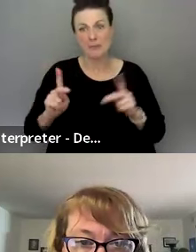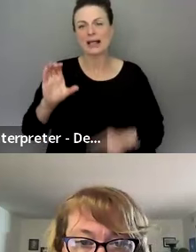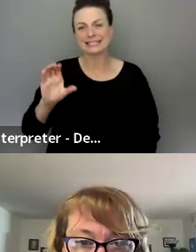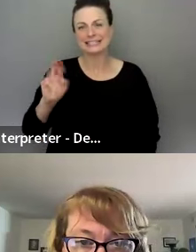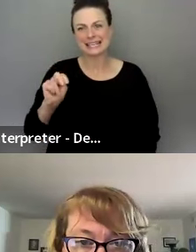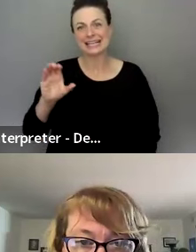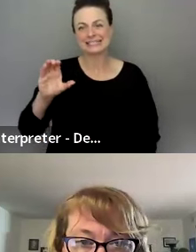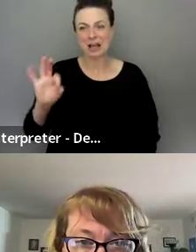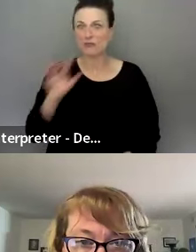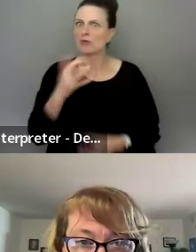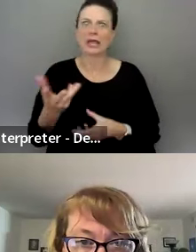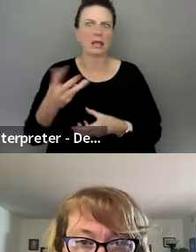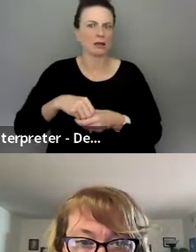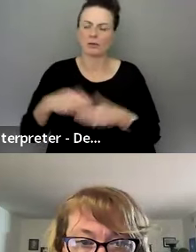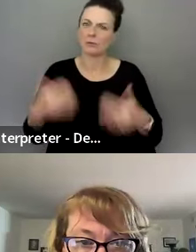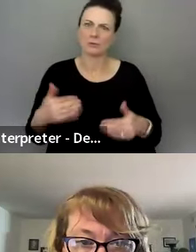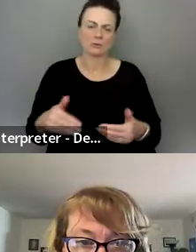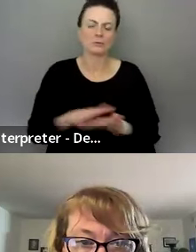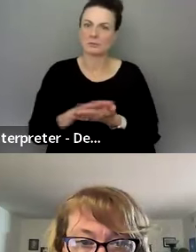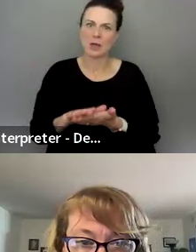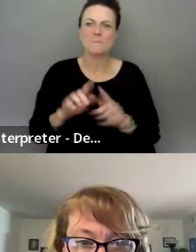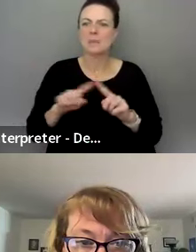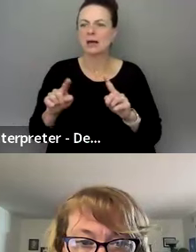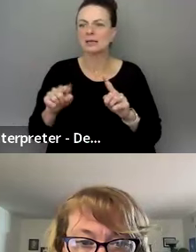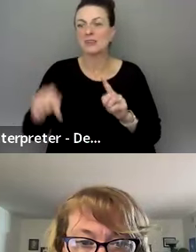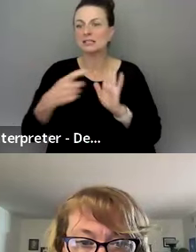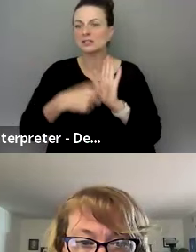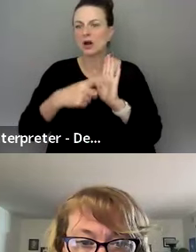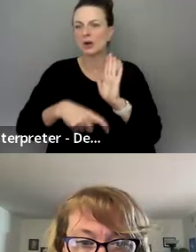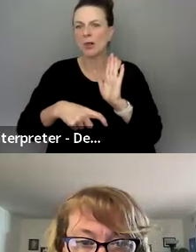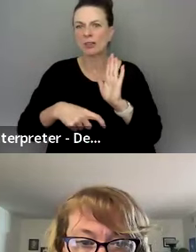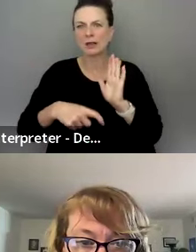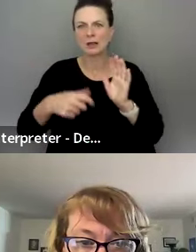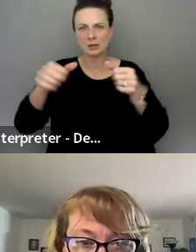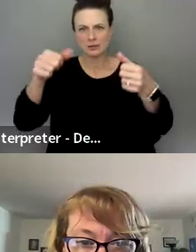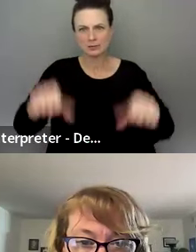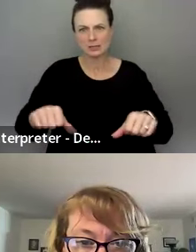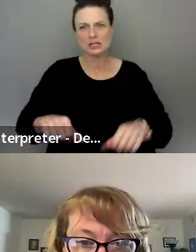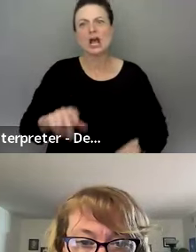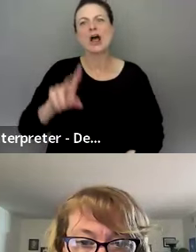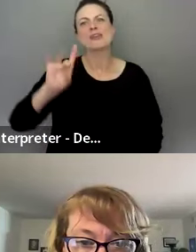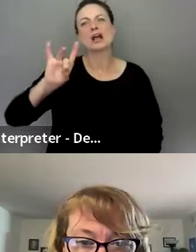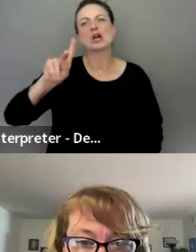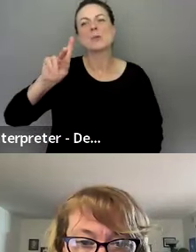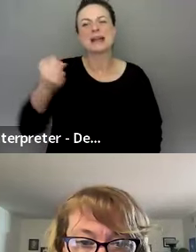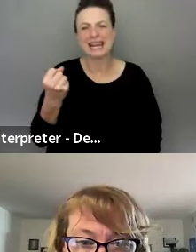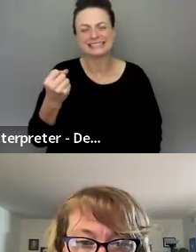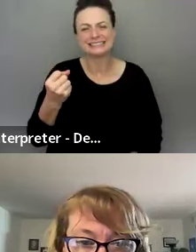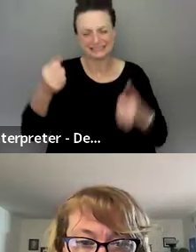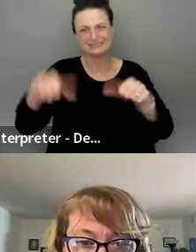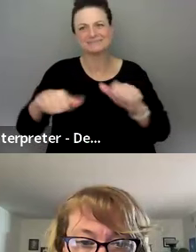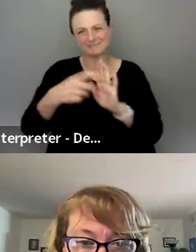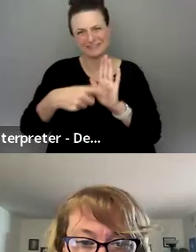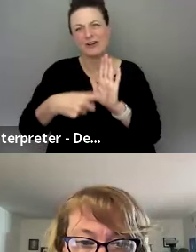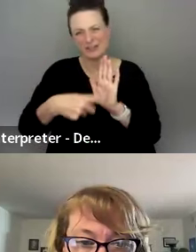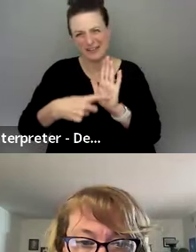are really inclusive. But the aim of this article was to put it in the Kubernetes website blog and